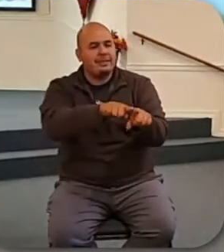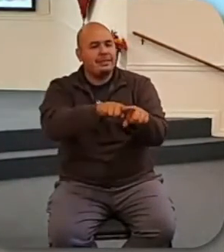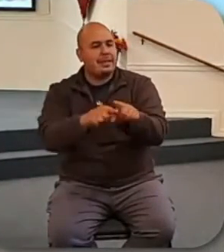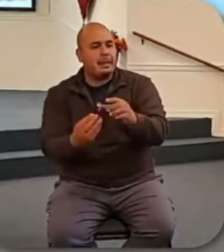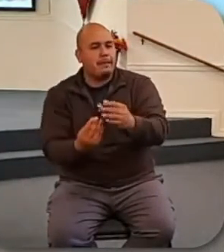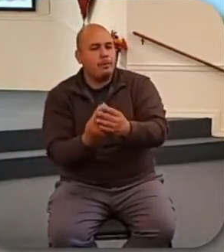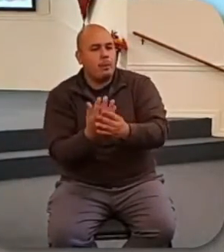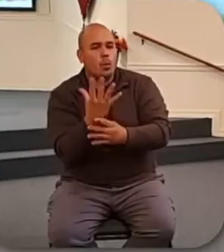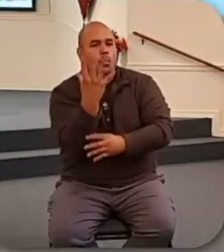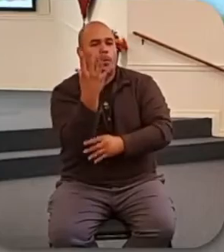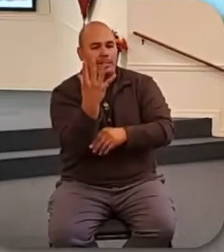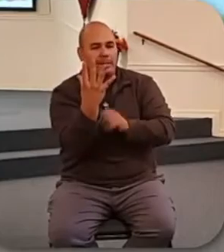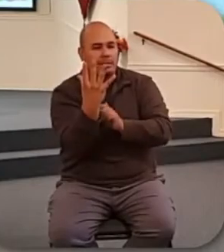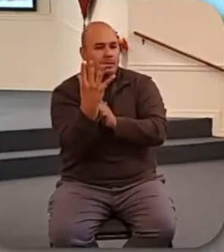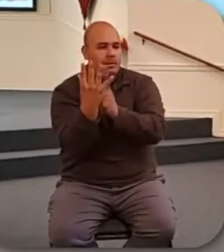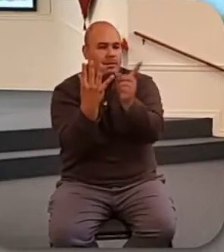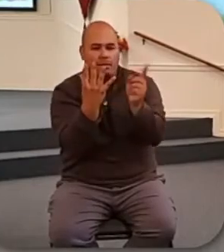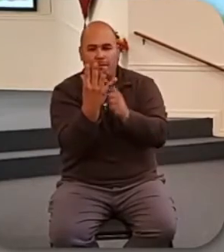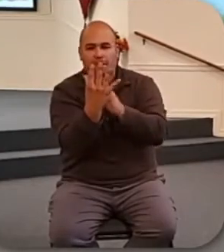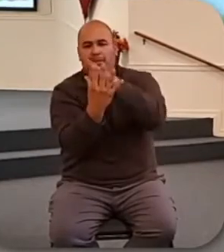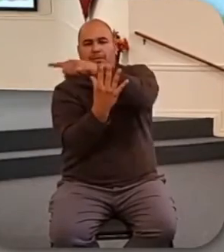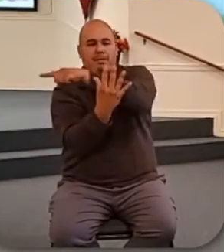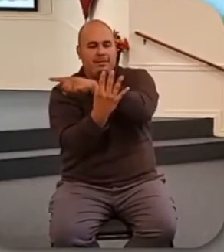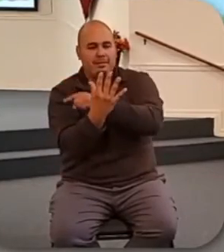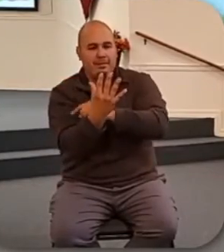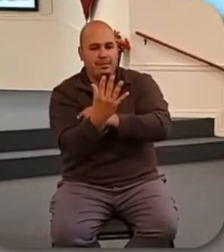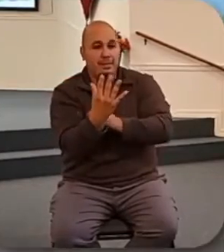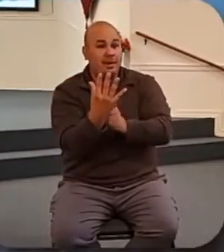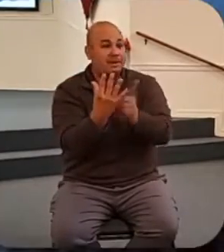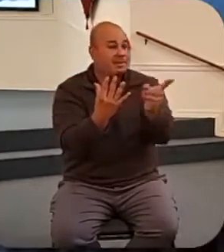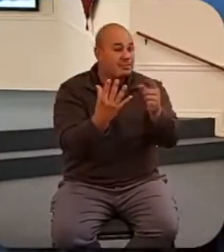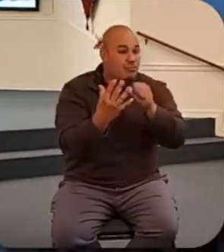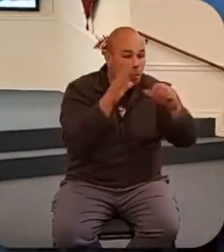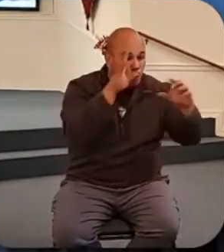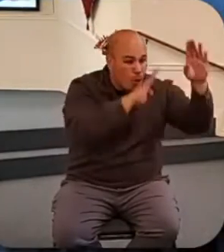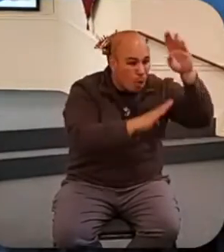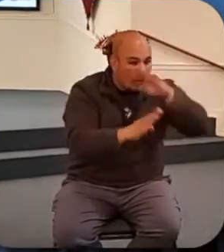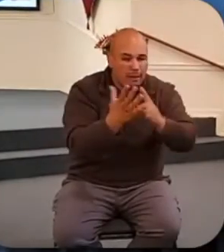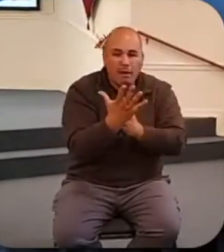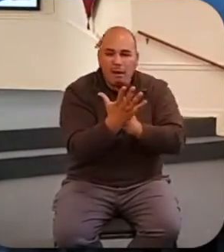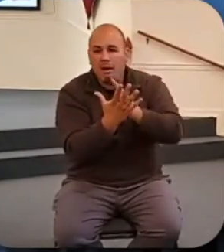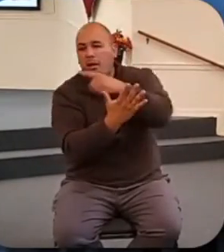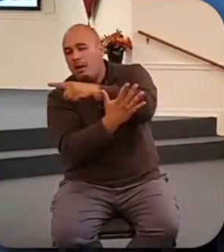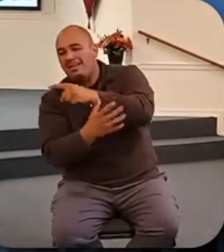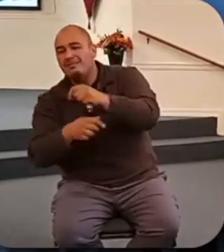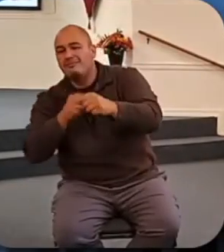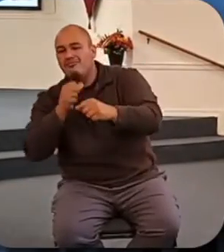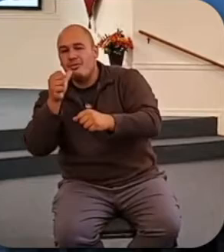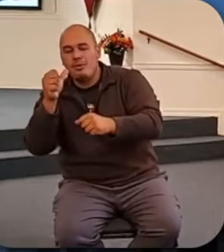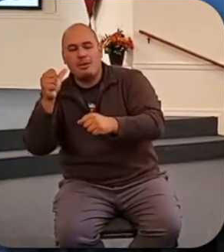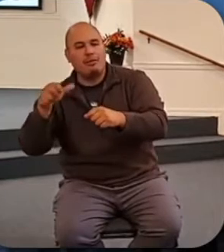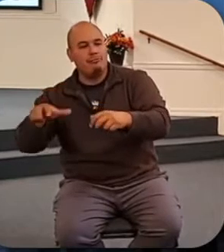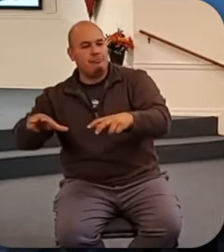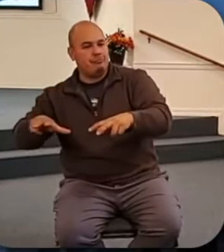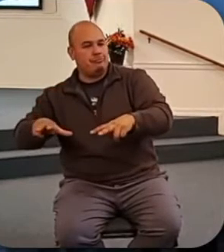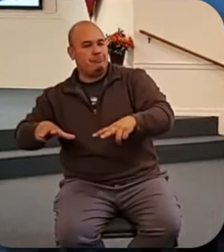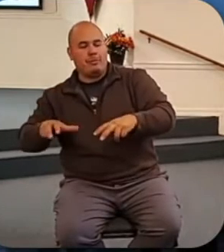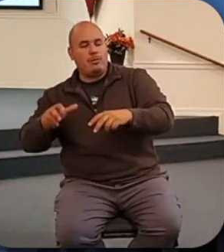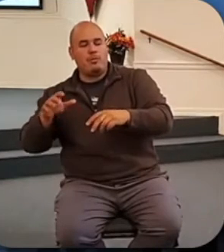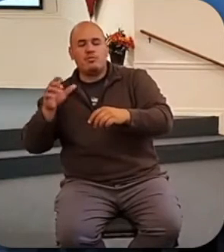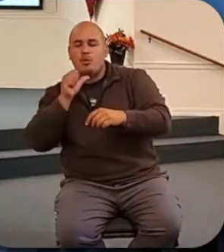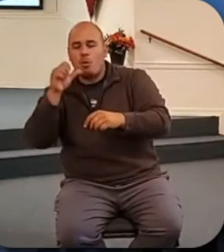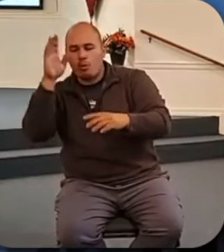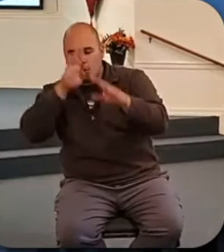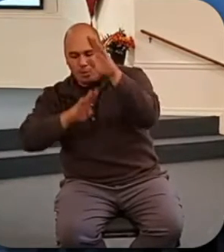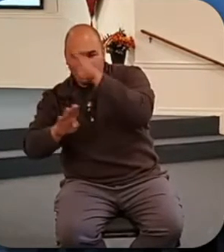to don't worry. Don't worry about your life, what you will eat. Don't worry about your